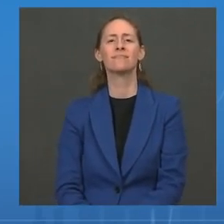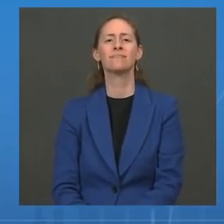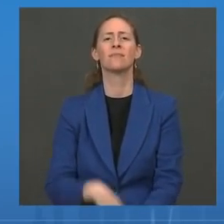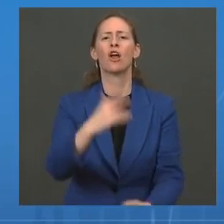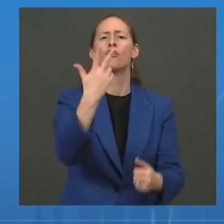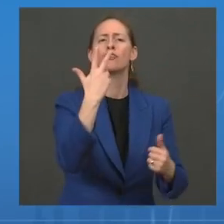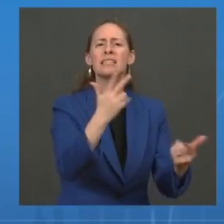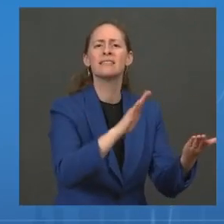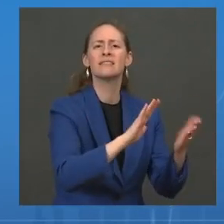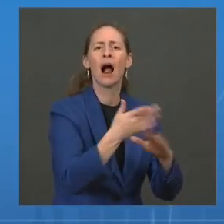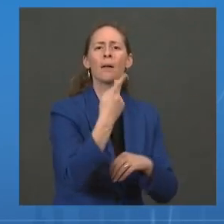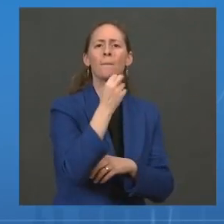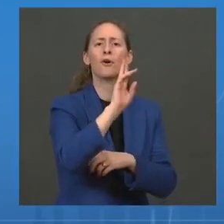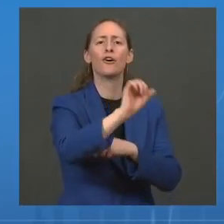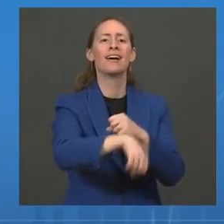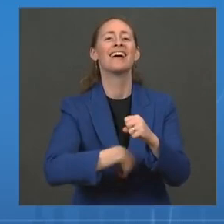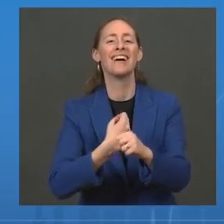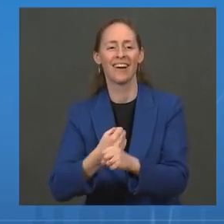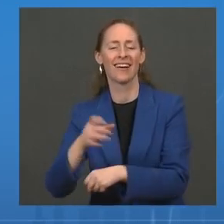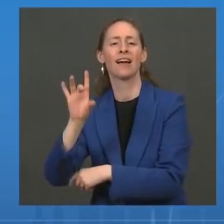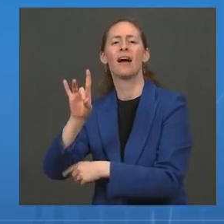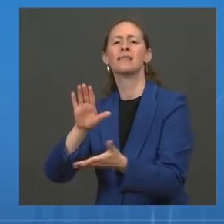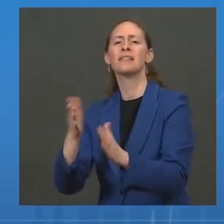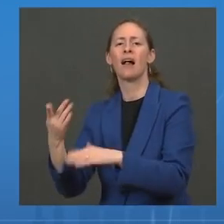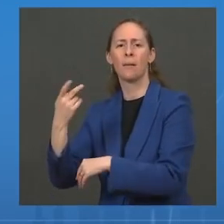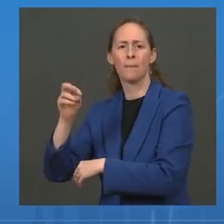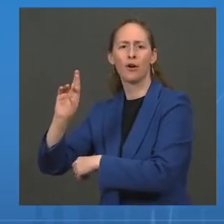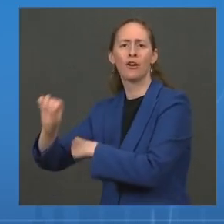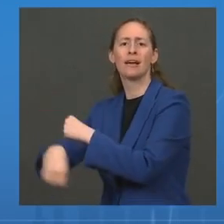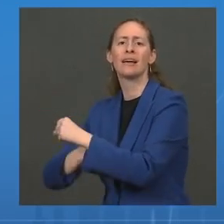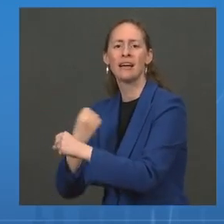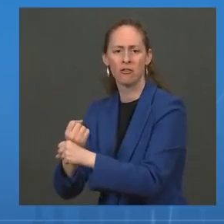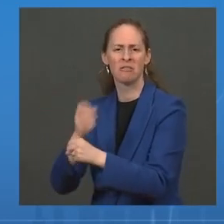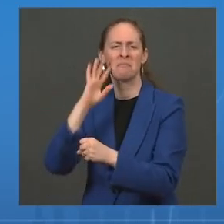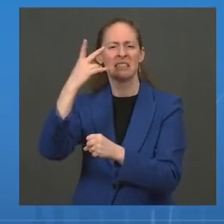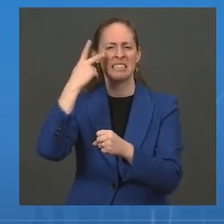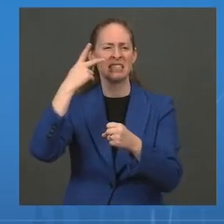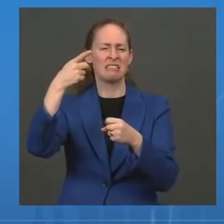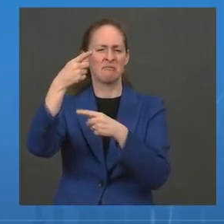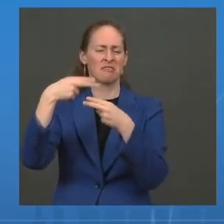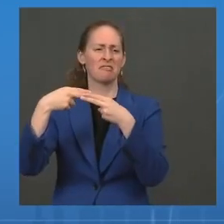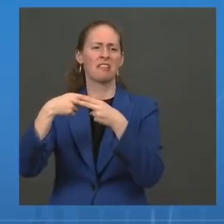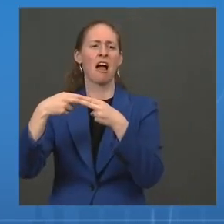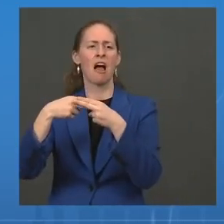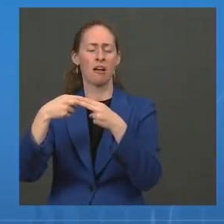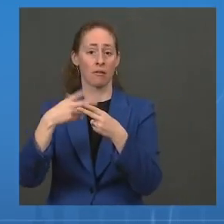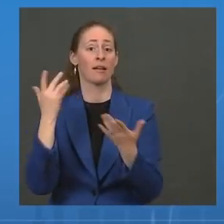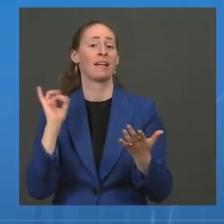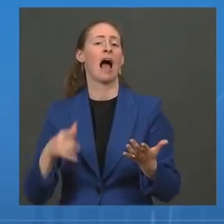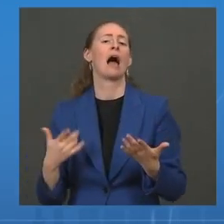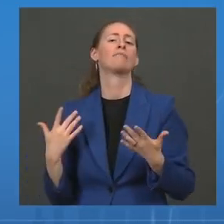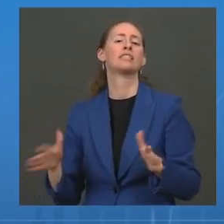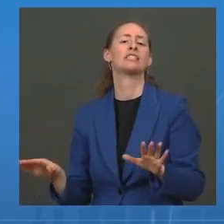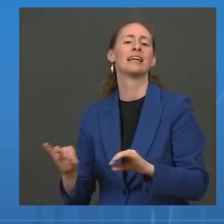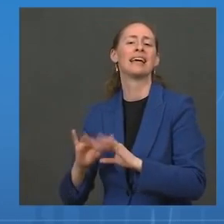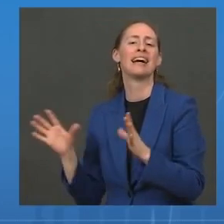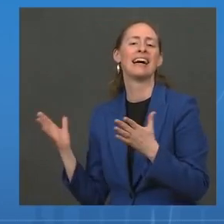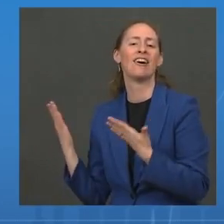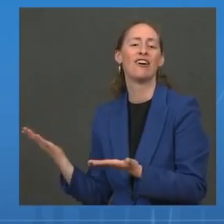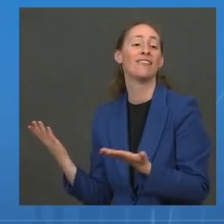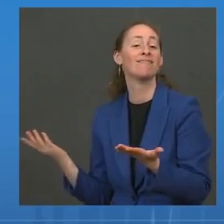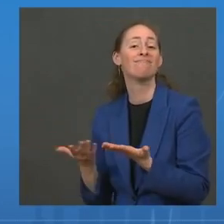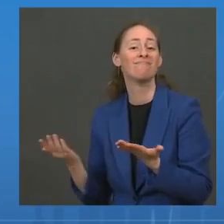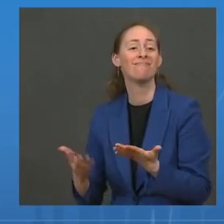children 5 to 11 over the past year. What is clear is that COVID-19 poses a significant risk to our